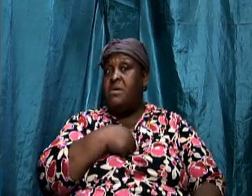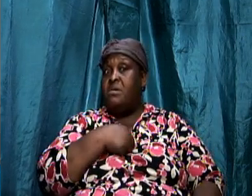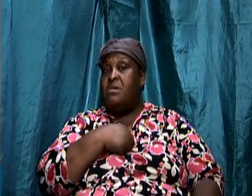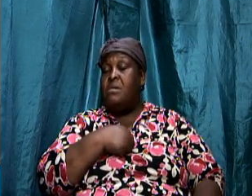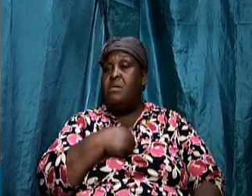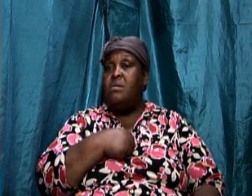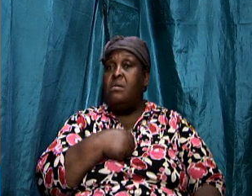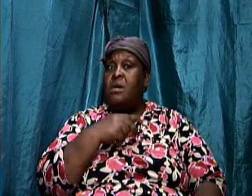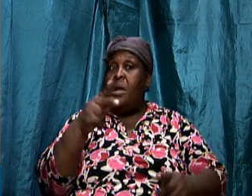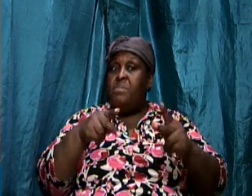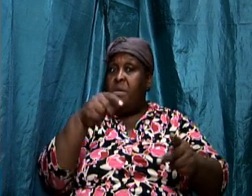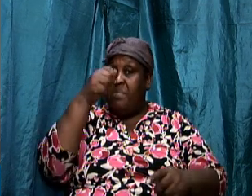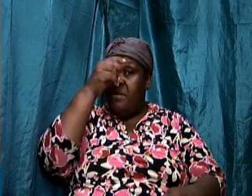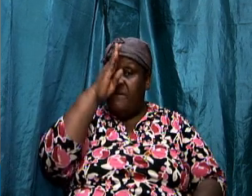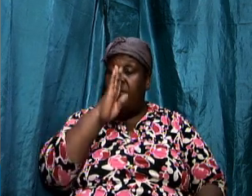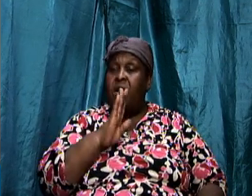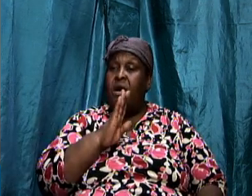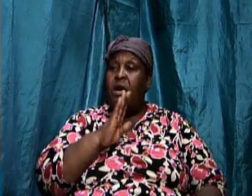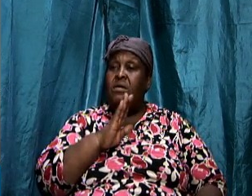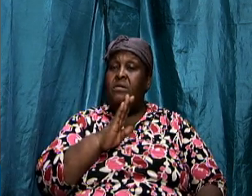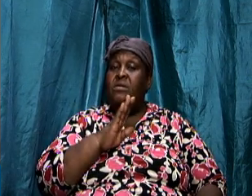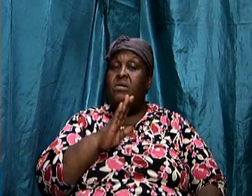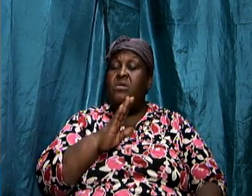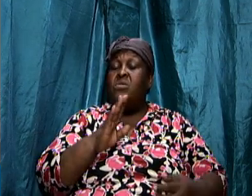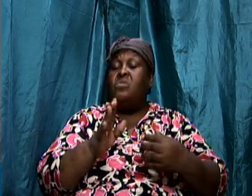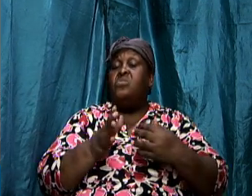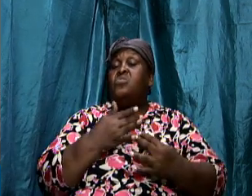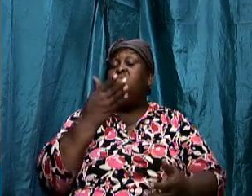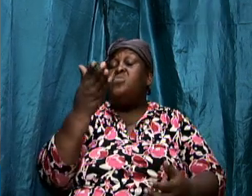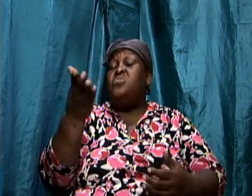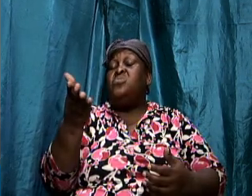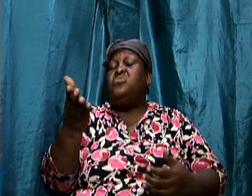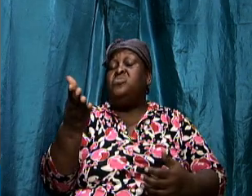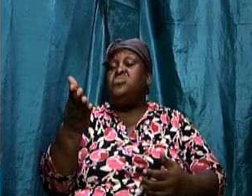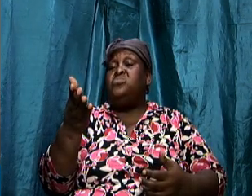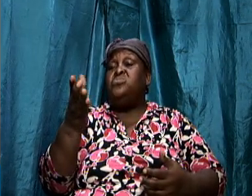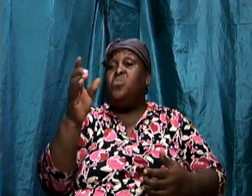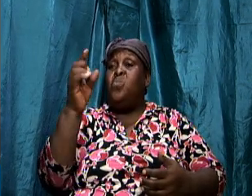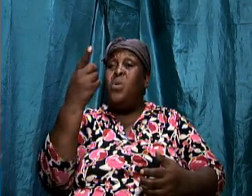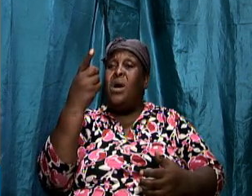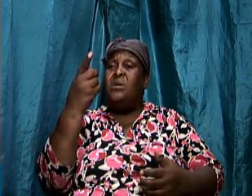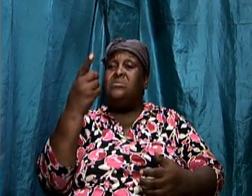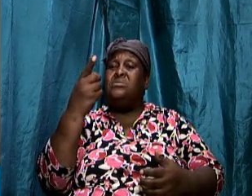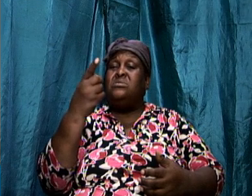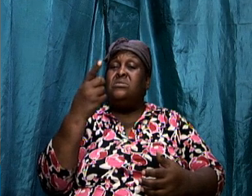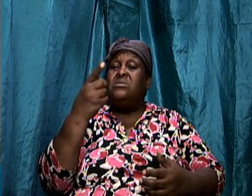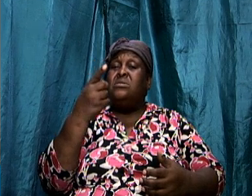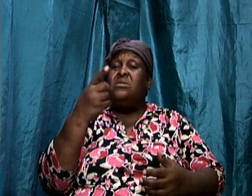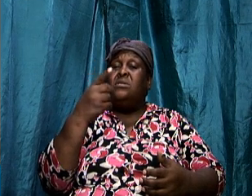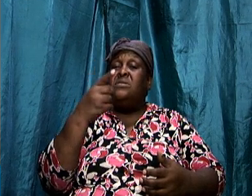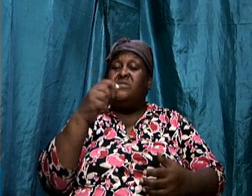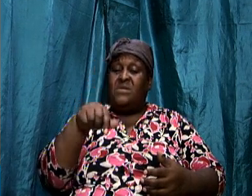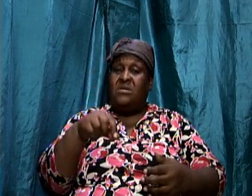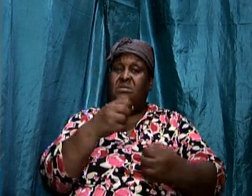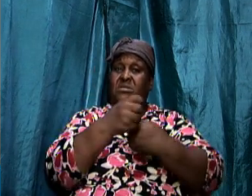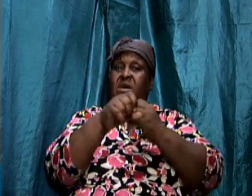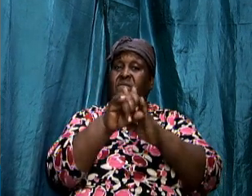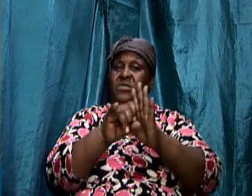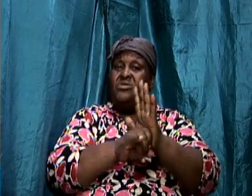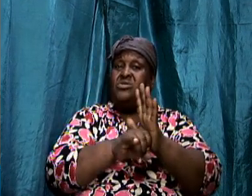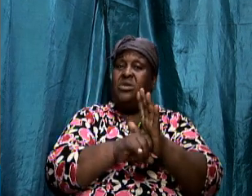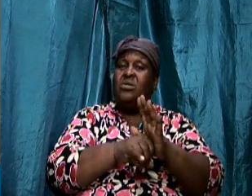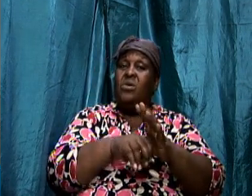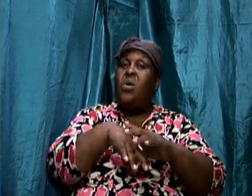the most high god those who once were a part of this salvation are now outside looking in the